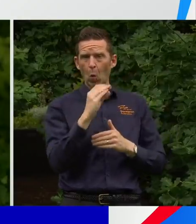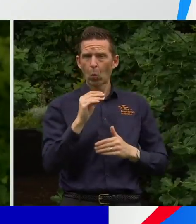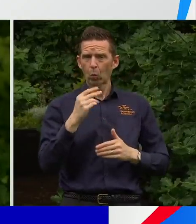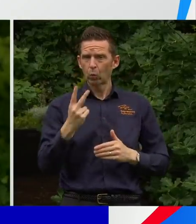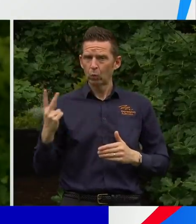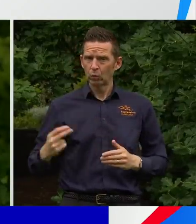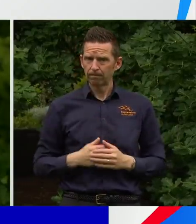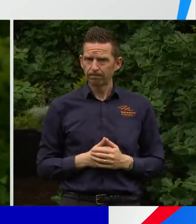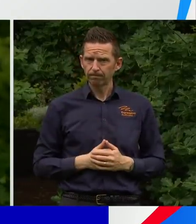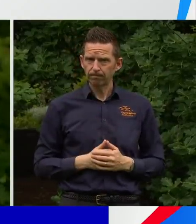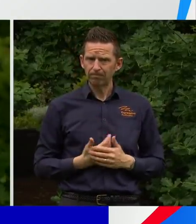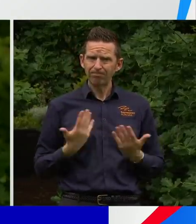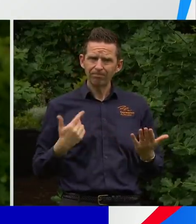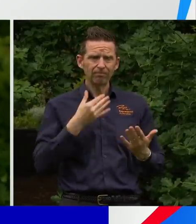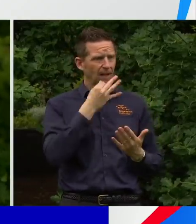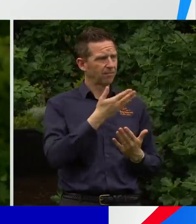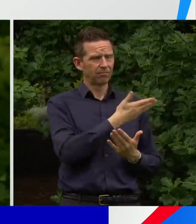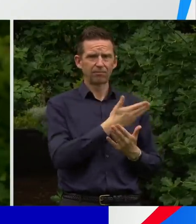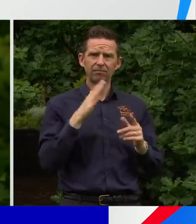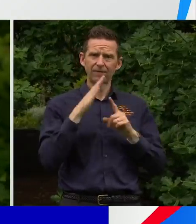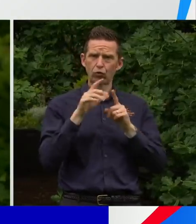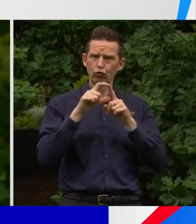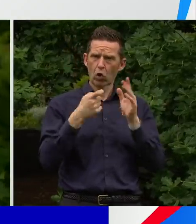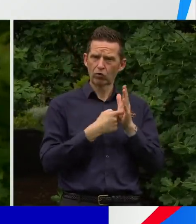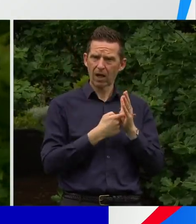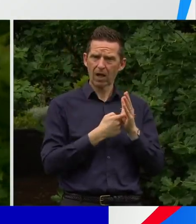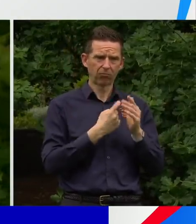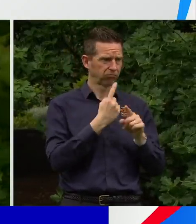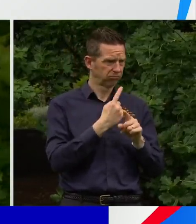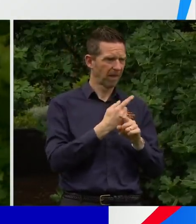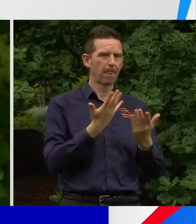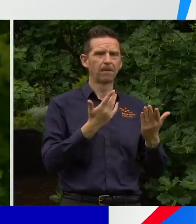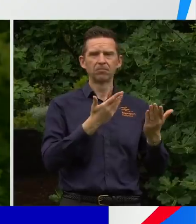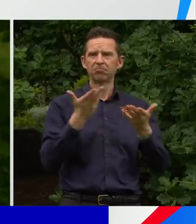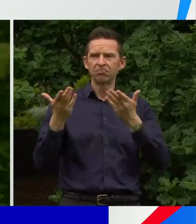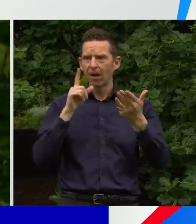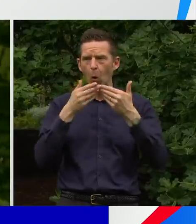Chief Health Officer to add to my comments and then we're happy to take any and all questions you have.